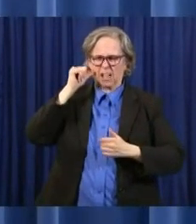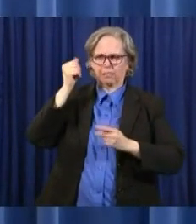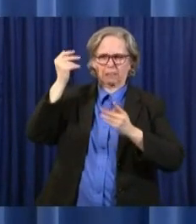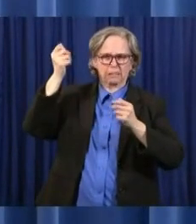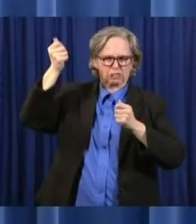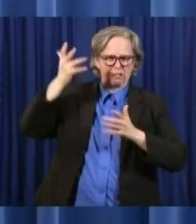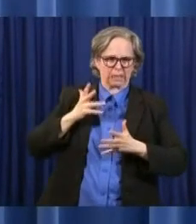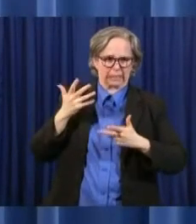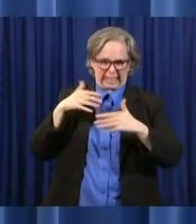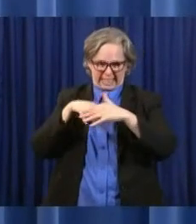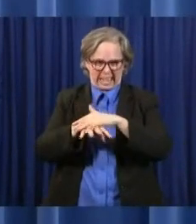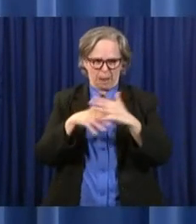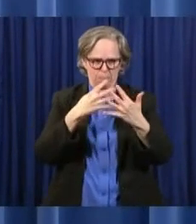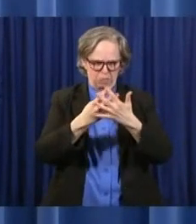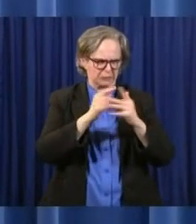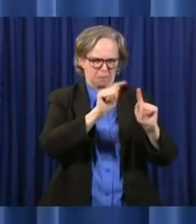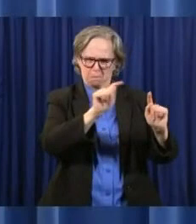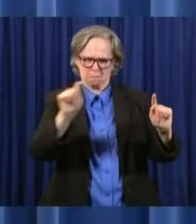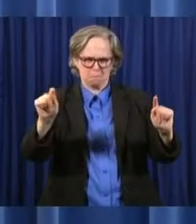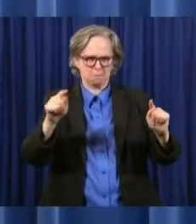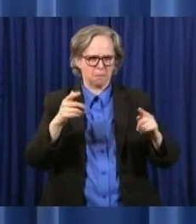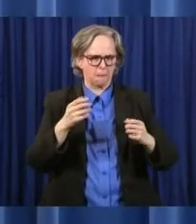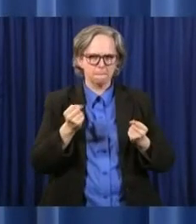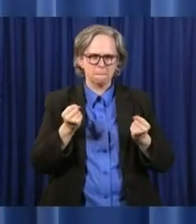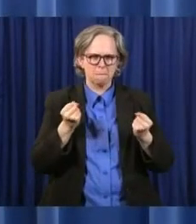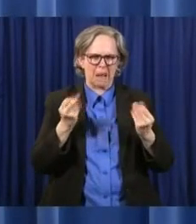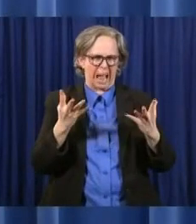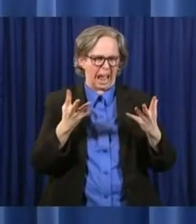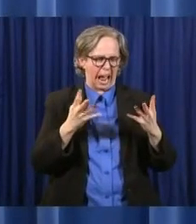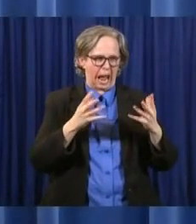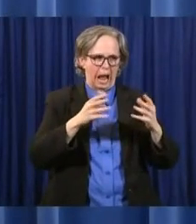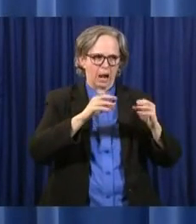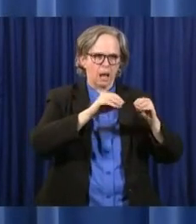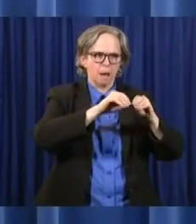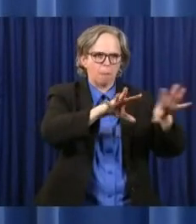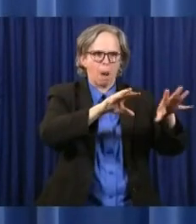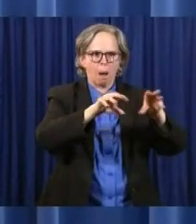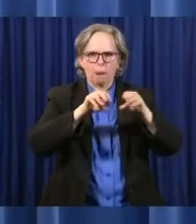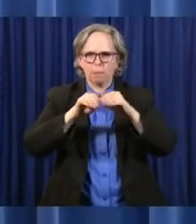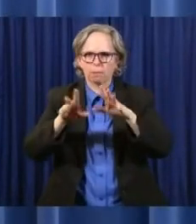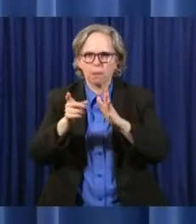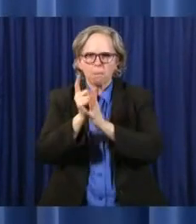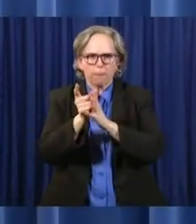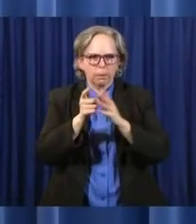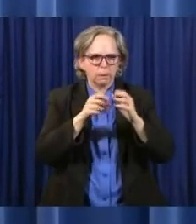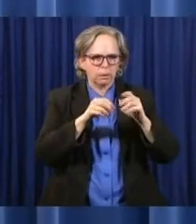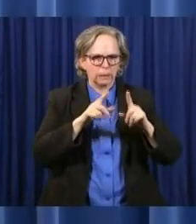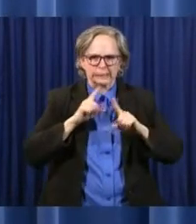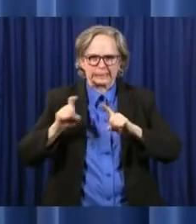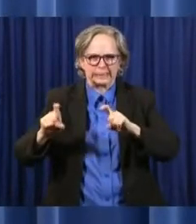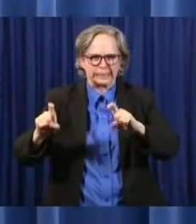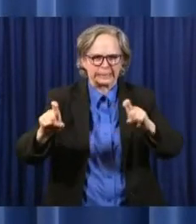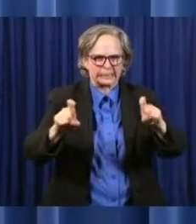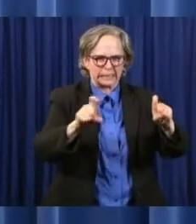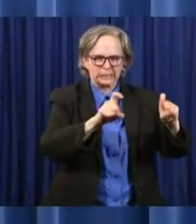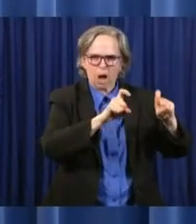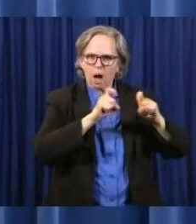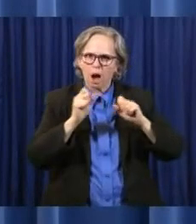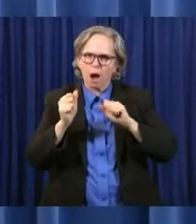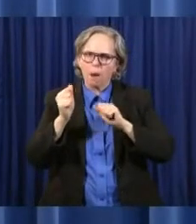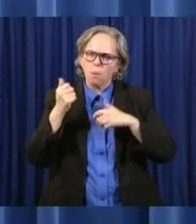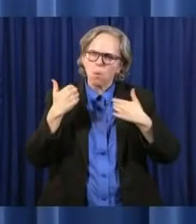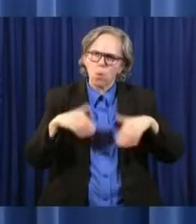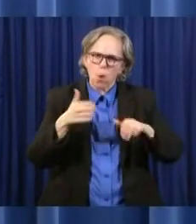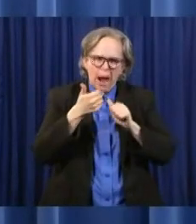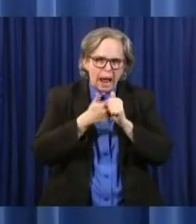we really had a great outbreak, we've gone in and tested everybody. We've learned a lot from that.